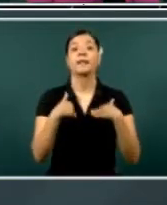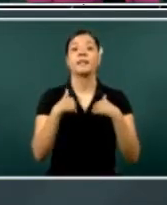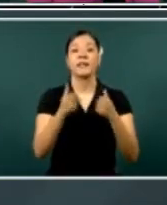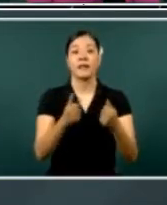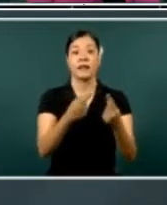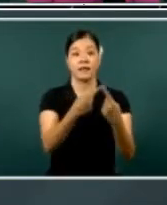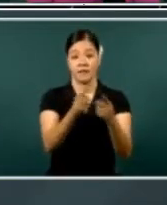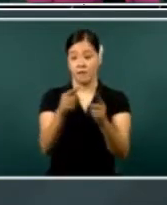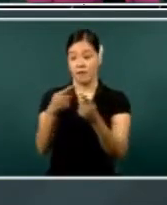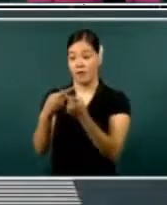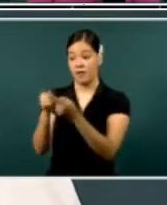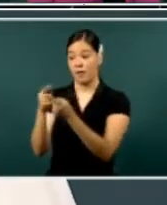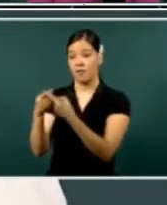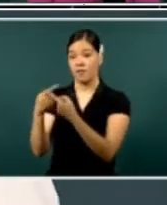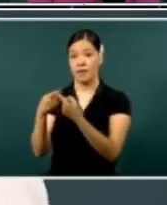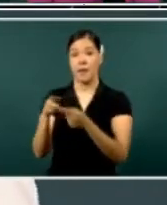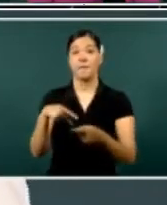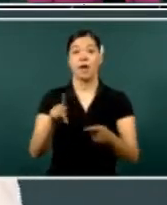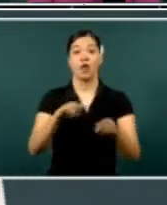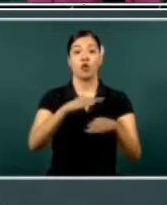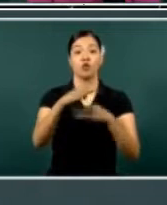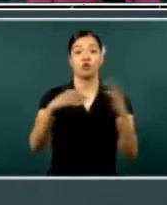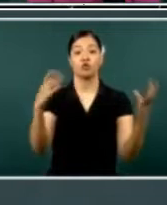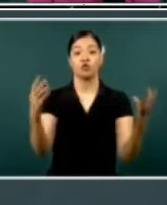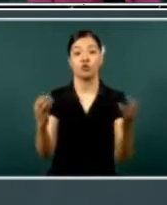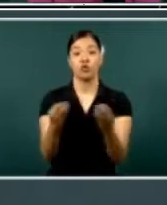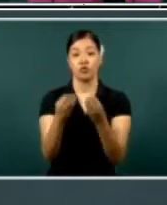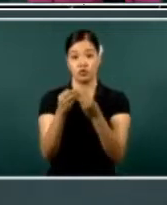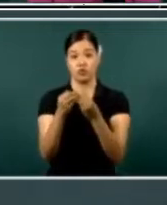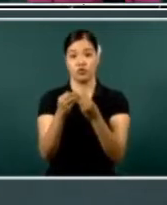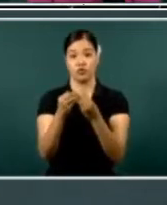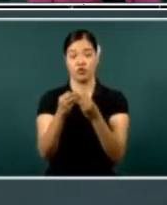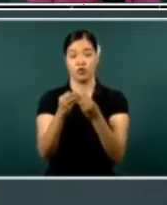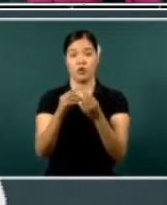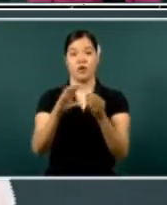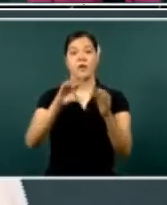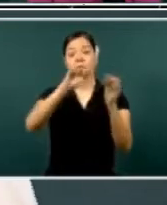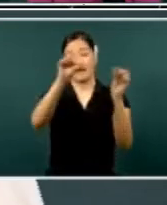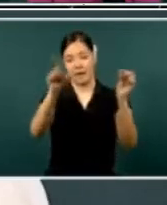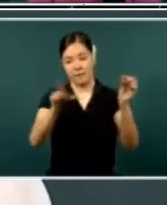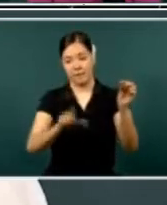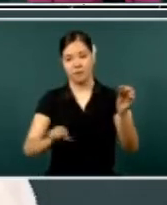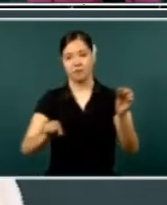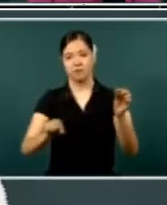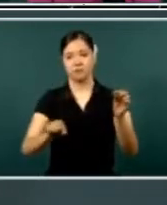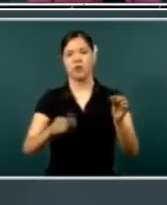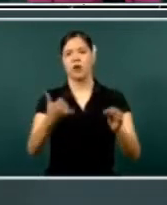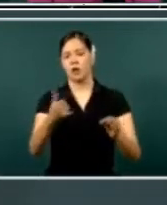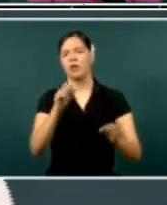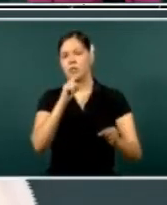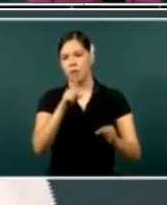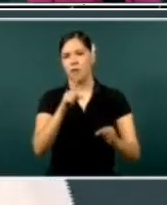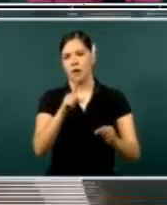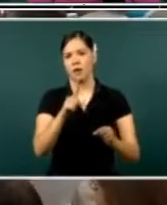uh, recognize, uh, collective, uh, cultural, uh,